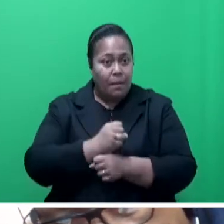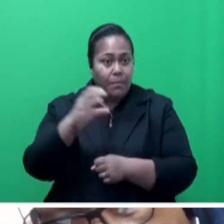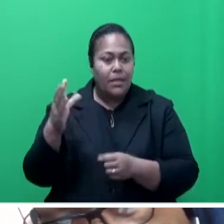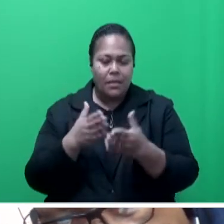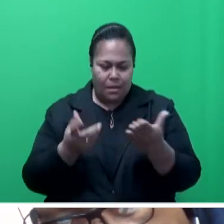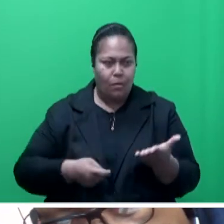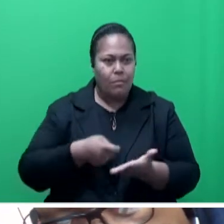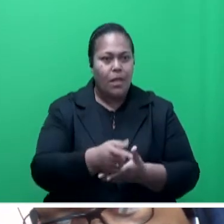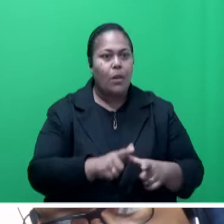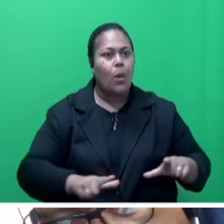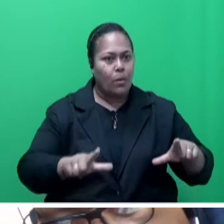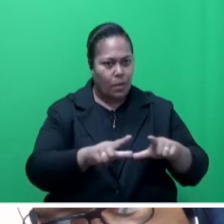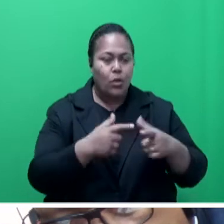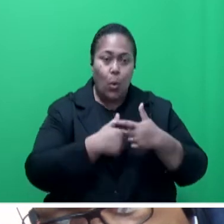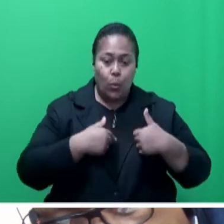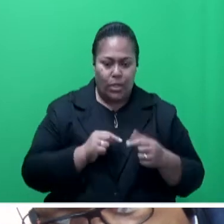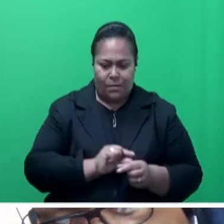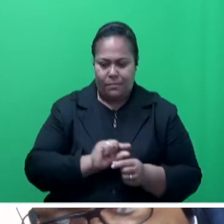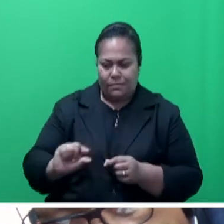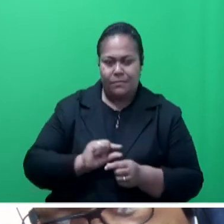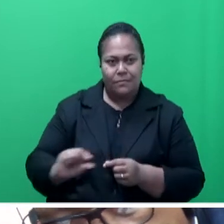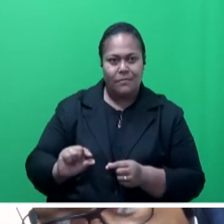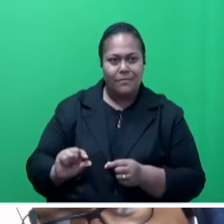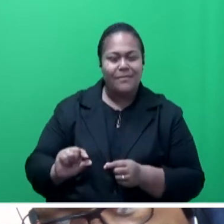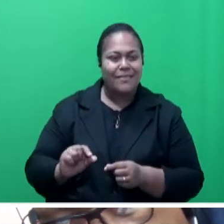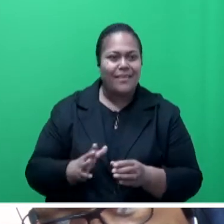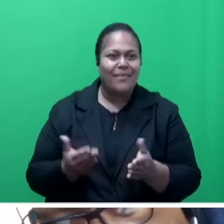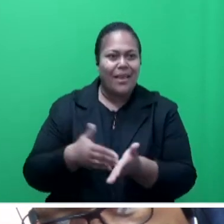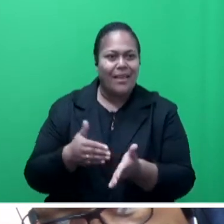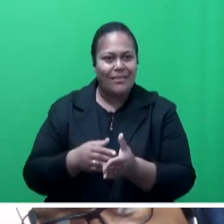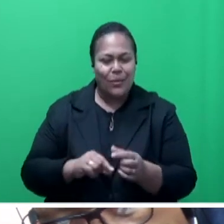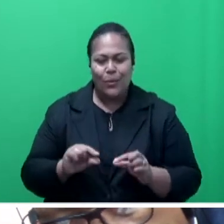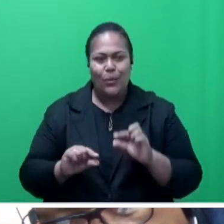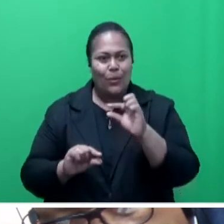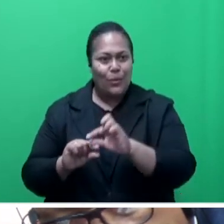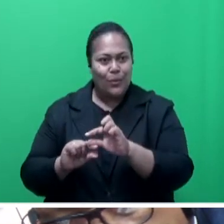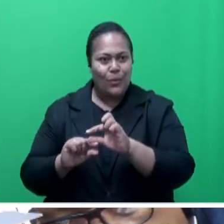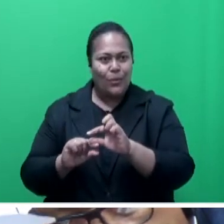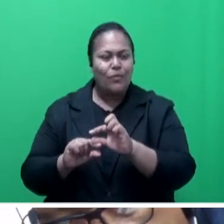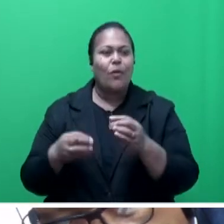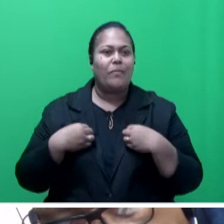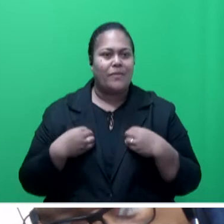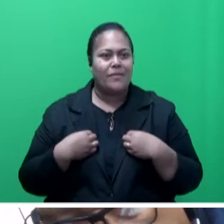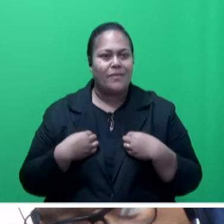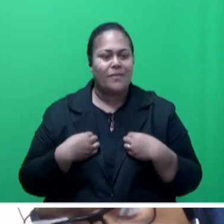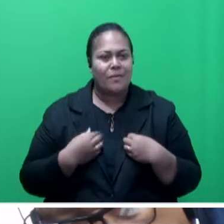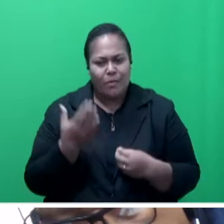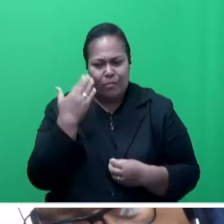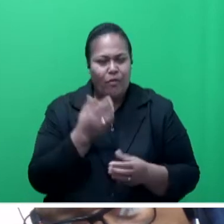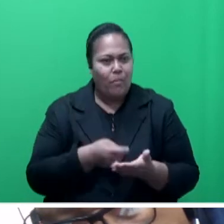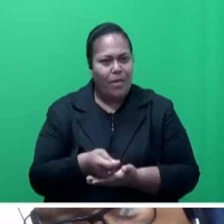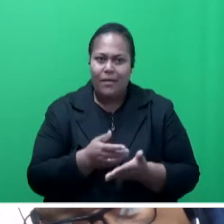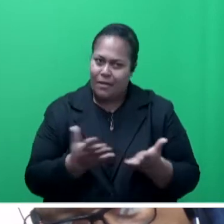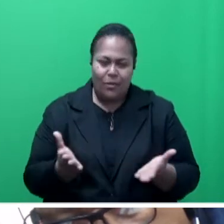rates. We are actually subsidizing the difference between the domestic rate and the commercial rate, which they used to pay, and